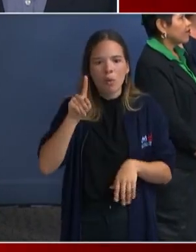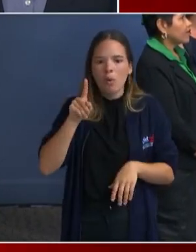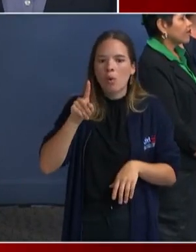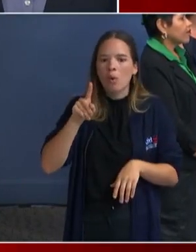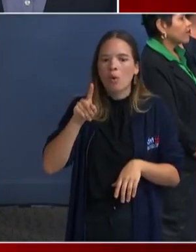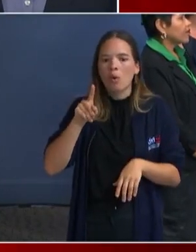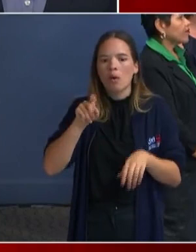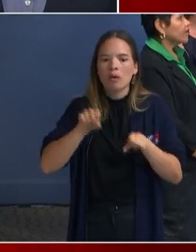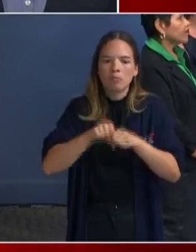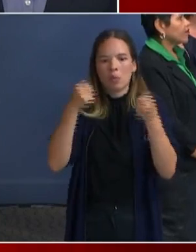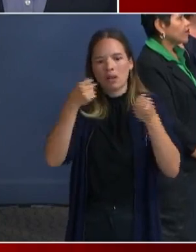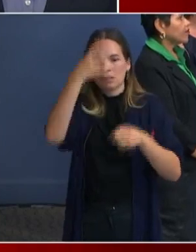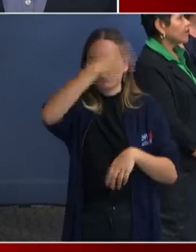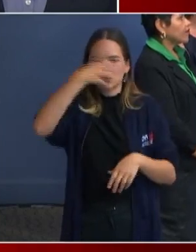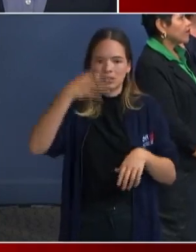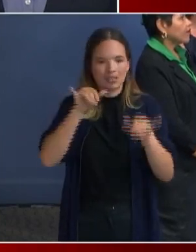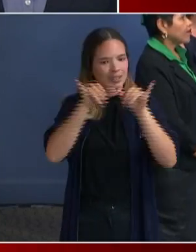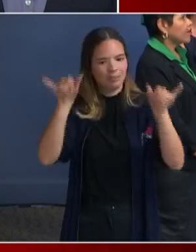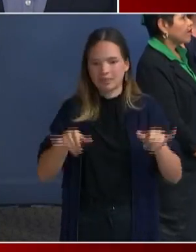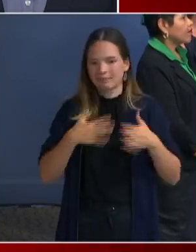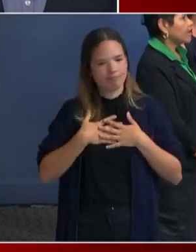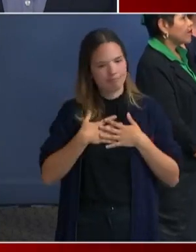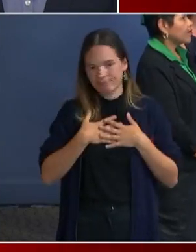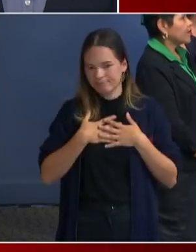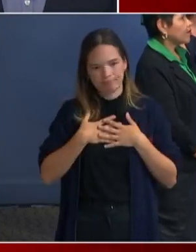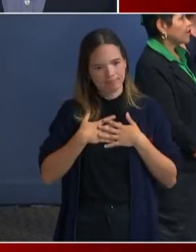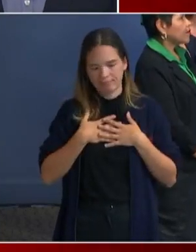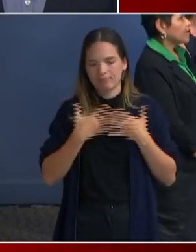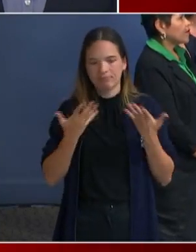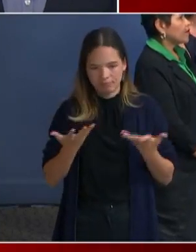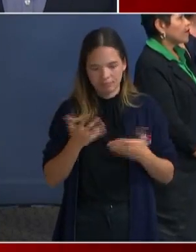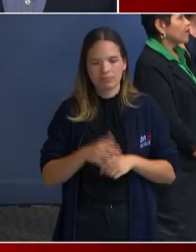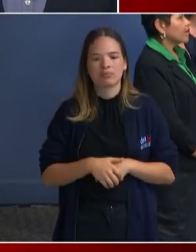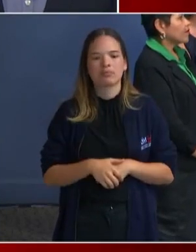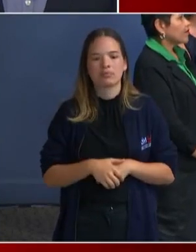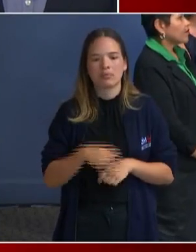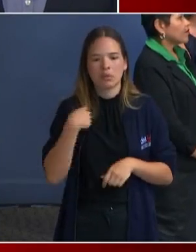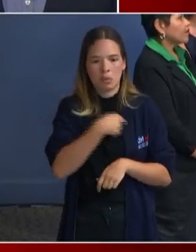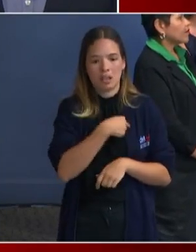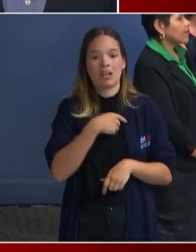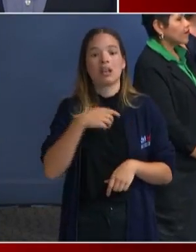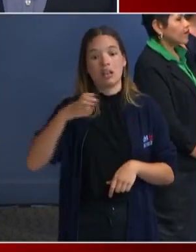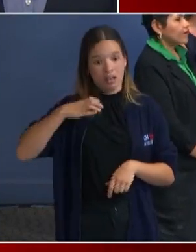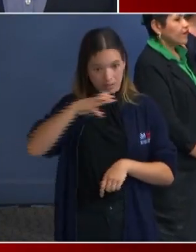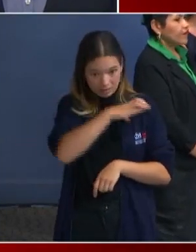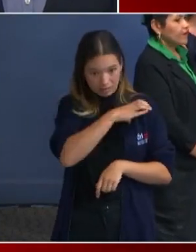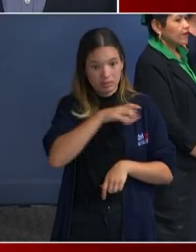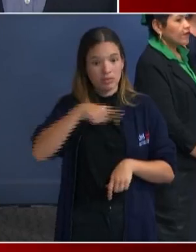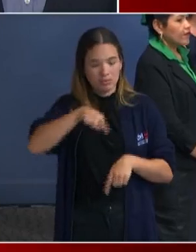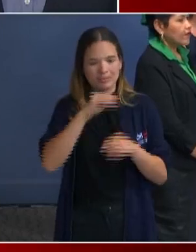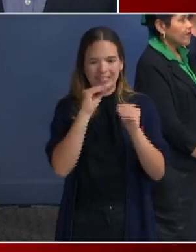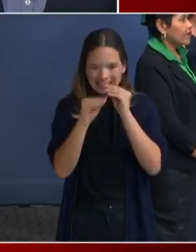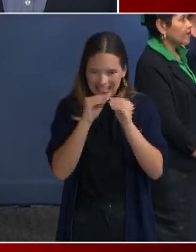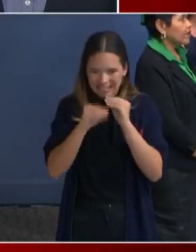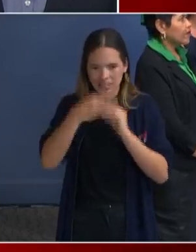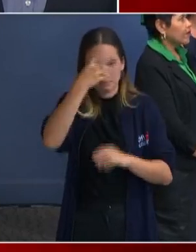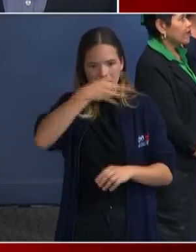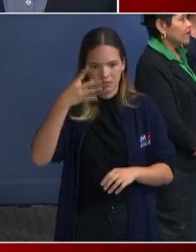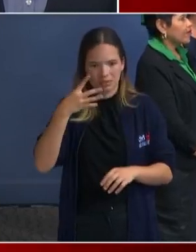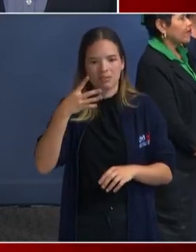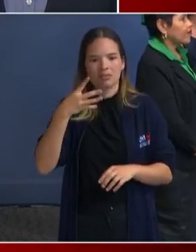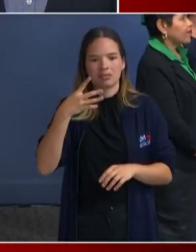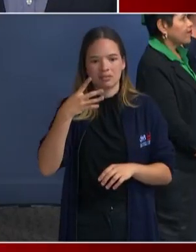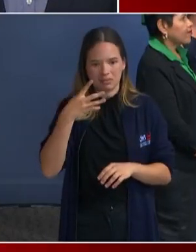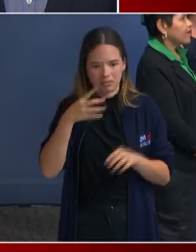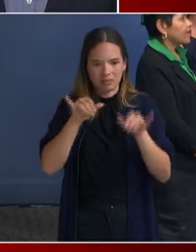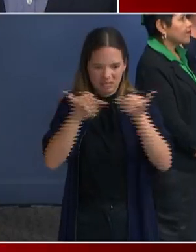What we need in this country is we need the Congress to do its job and fix this immigration system. We have millions of people living